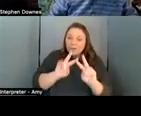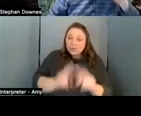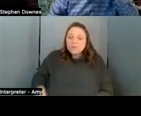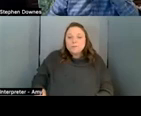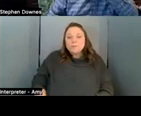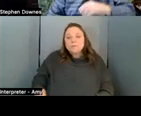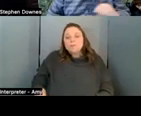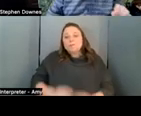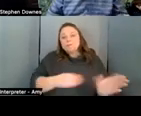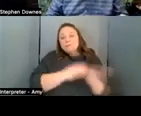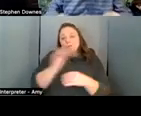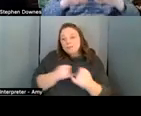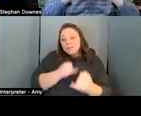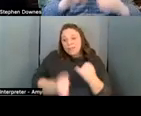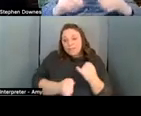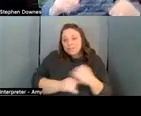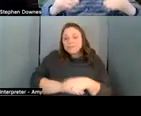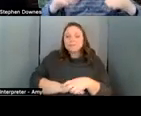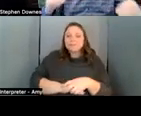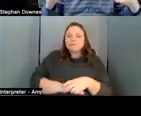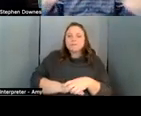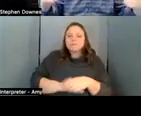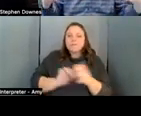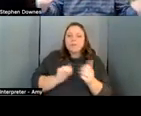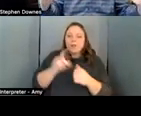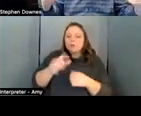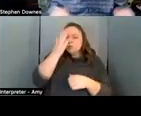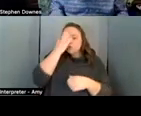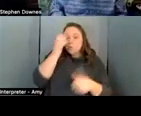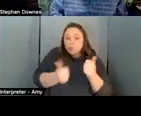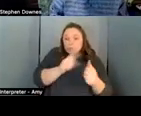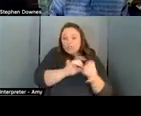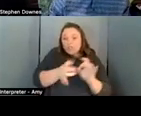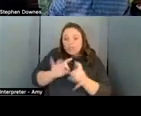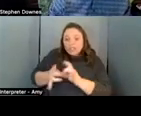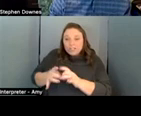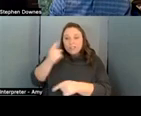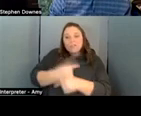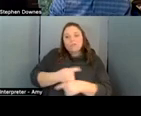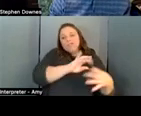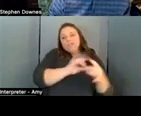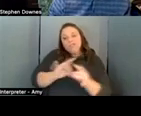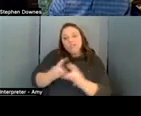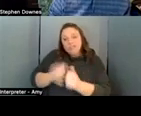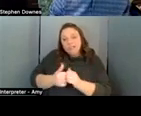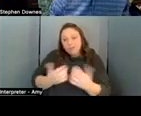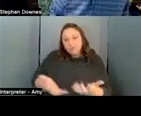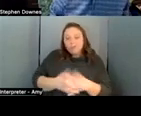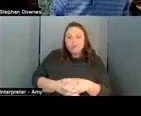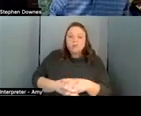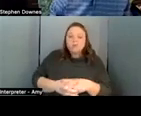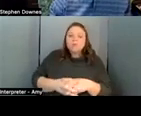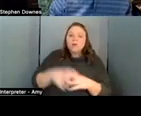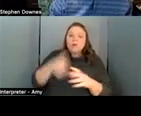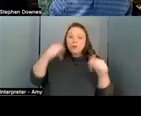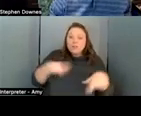finally how do you know which chain is the right chain in the world of blockchain in